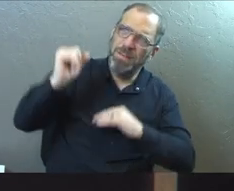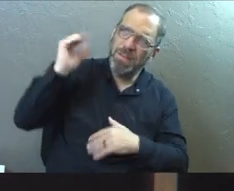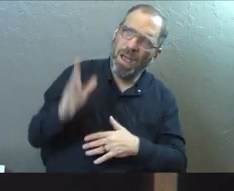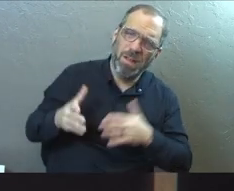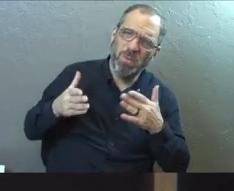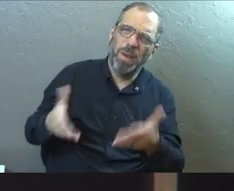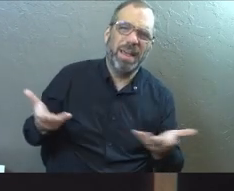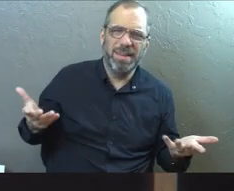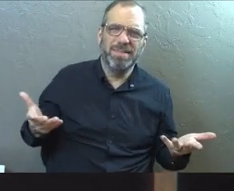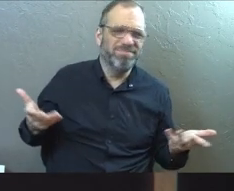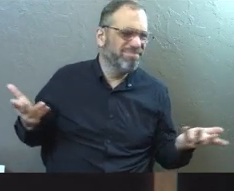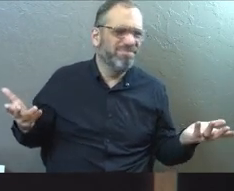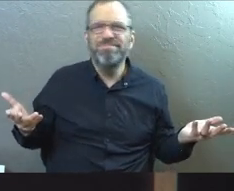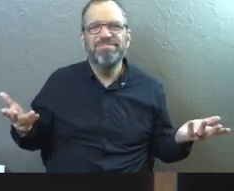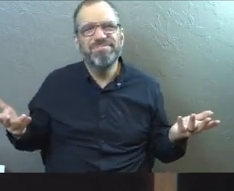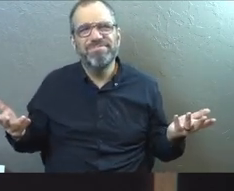way?